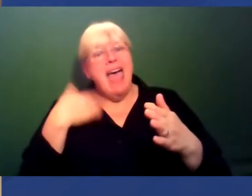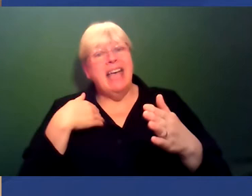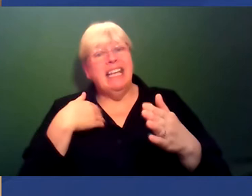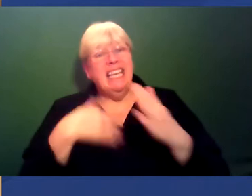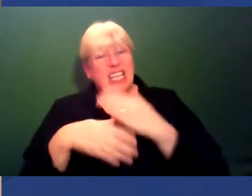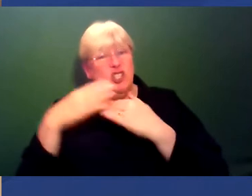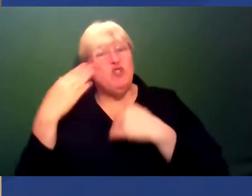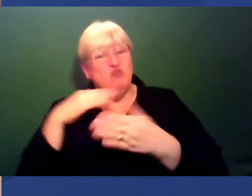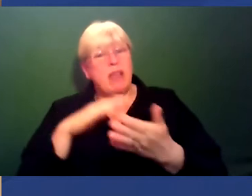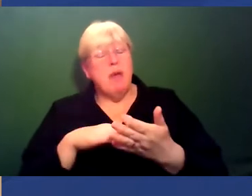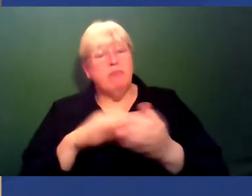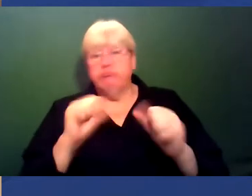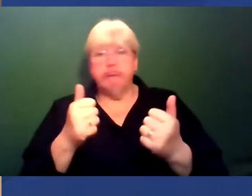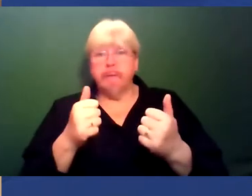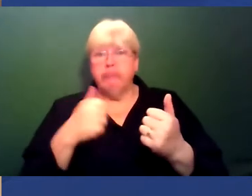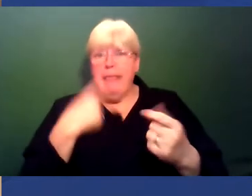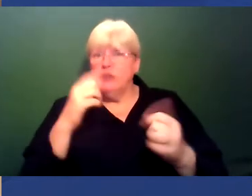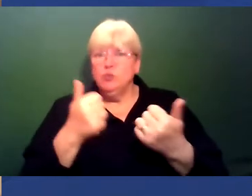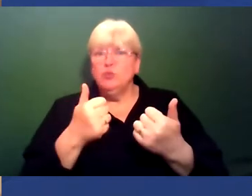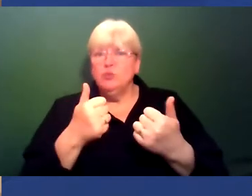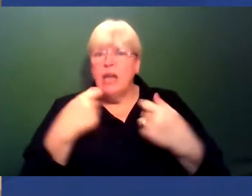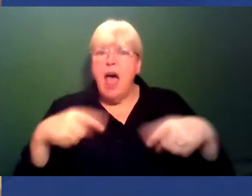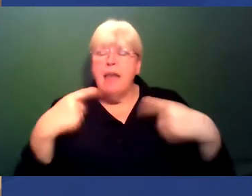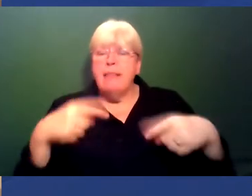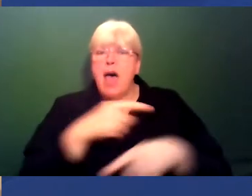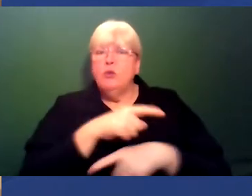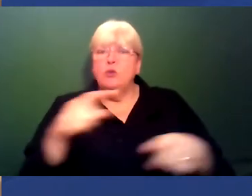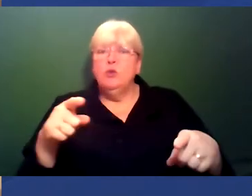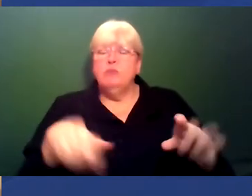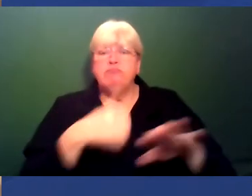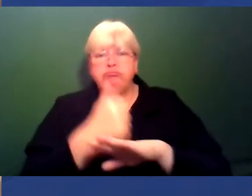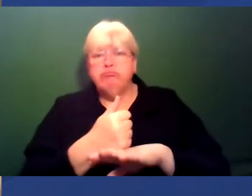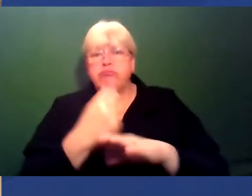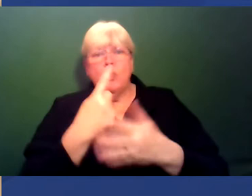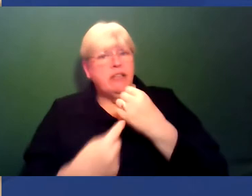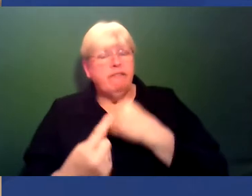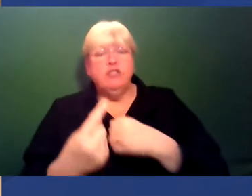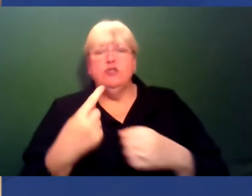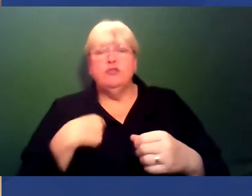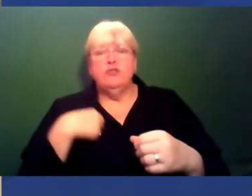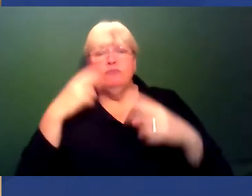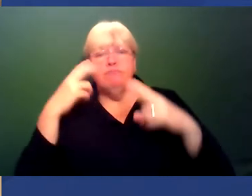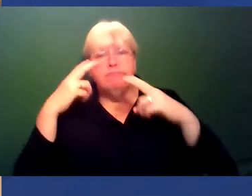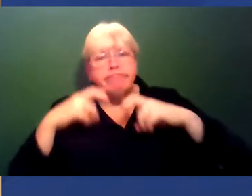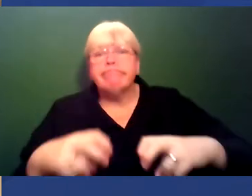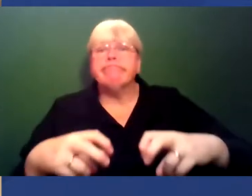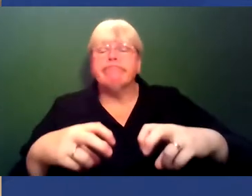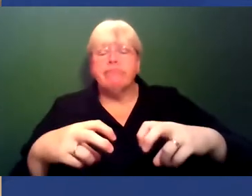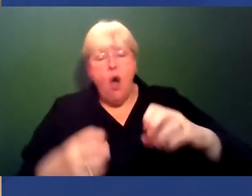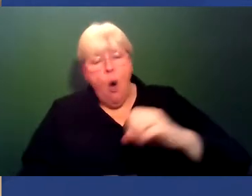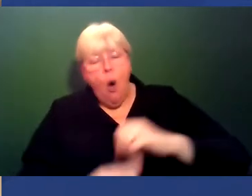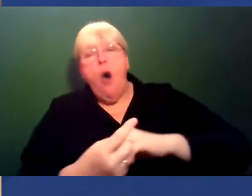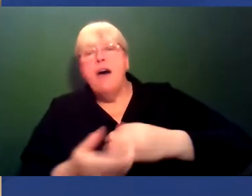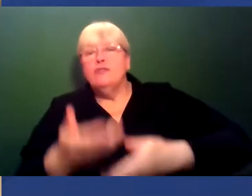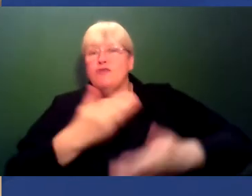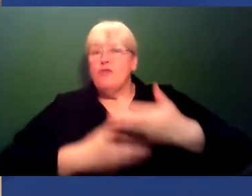History Month is good. I think it allows you to, you know, as institutions or individuals to dig around and maybe bring forth the stories of